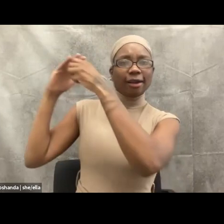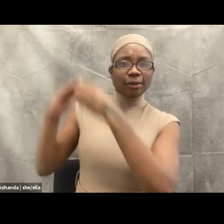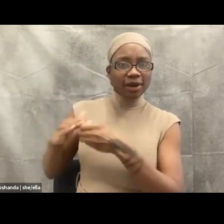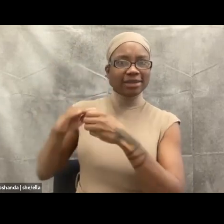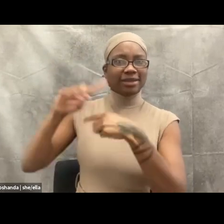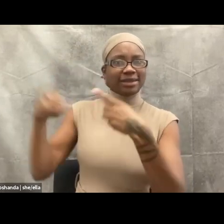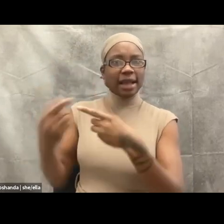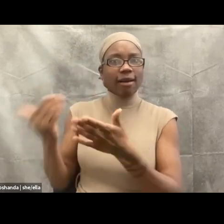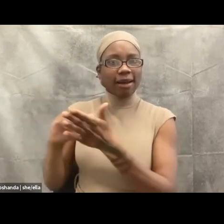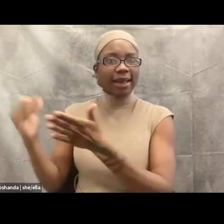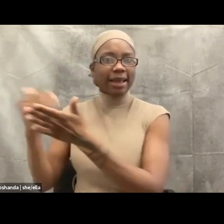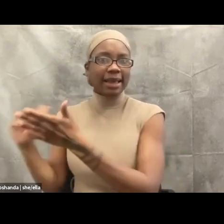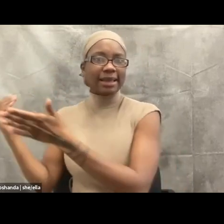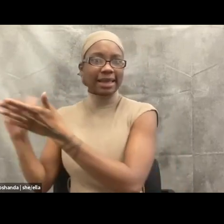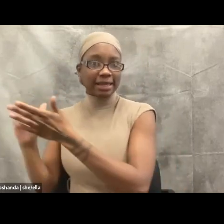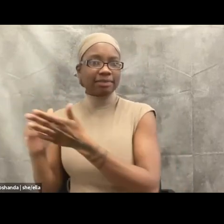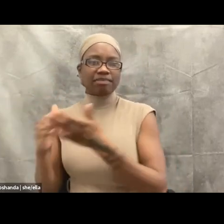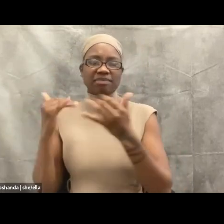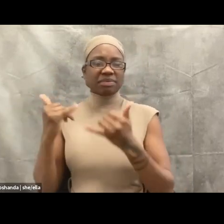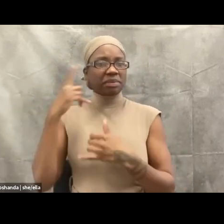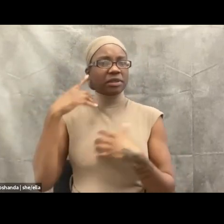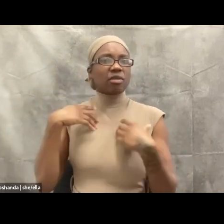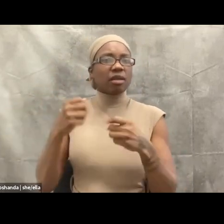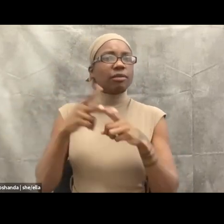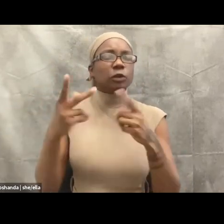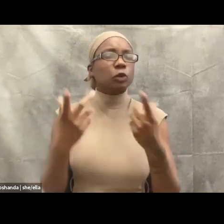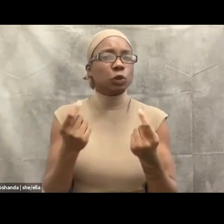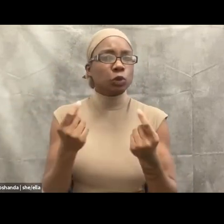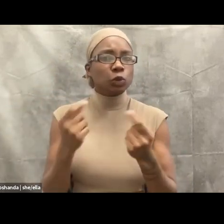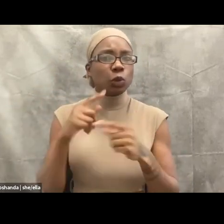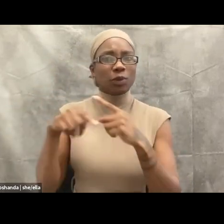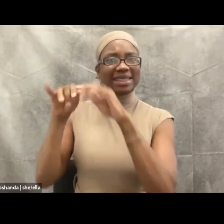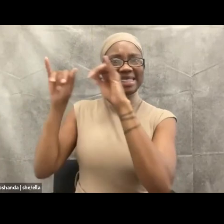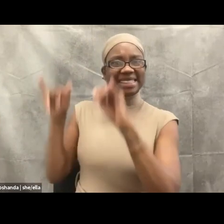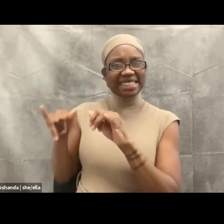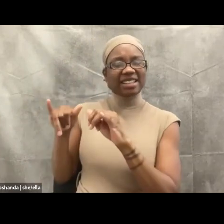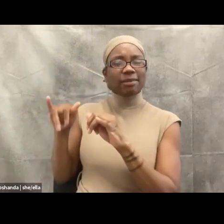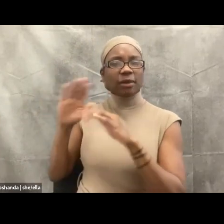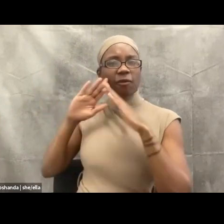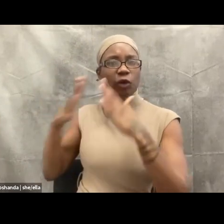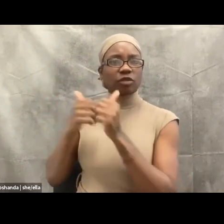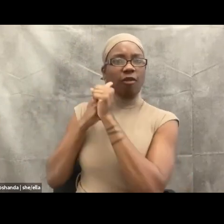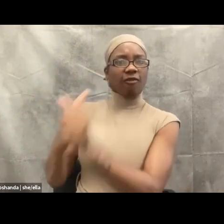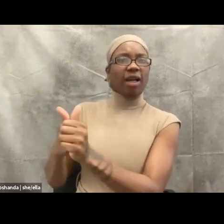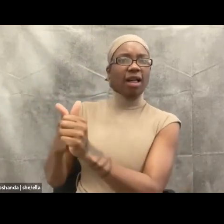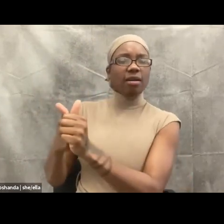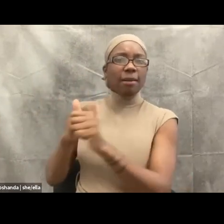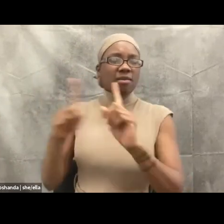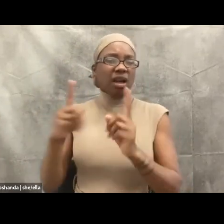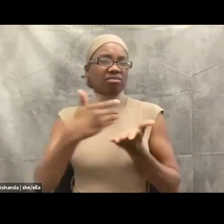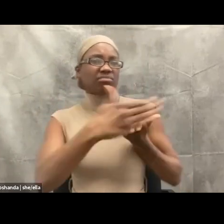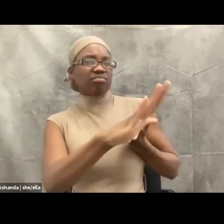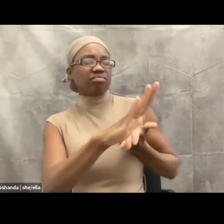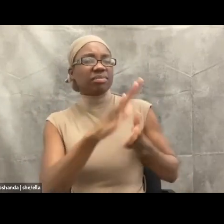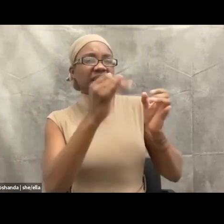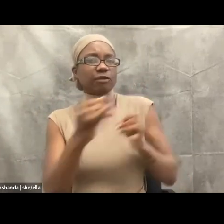of when ethical codes don't actually feel that ethical. Now, as a community, we are obligated to deconstruct systems